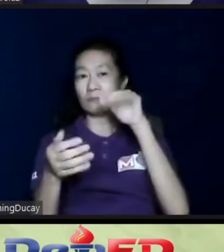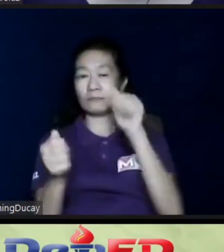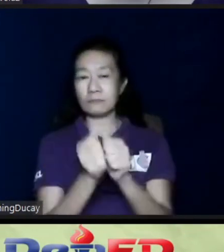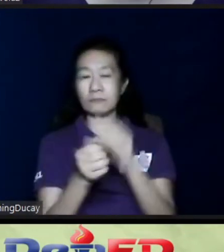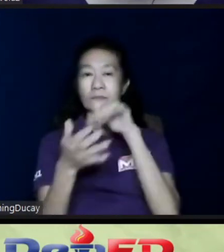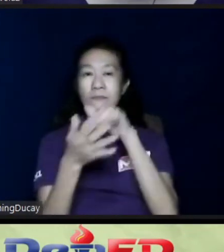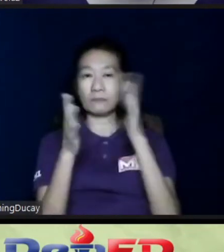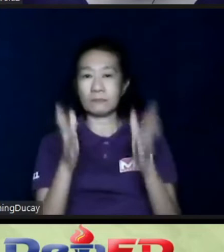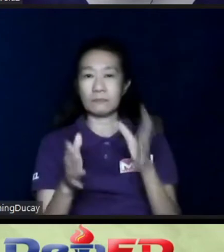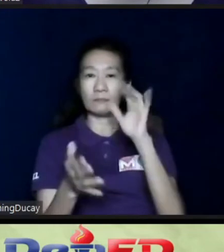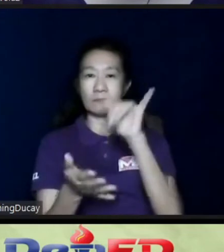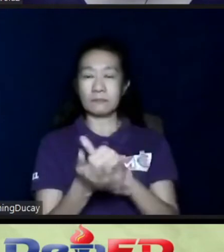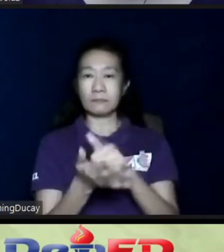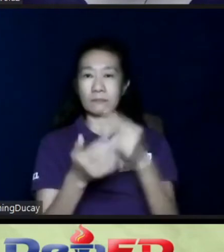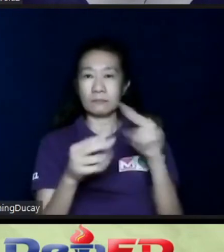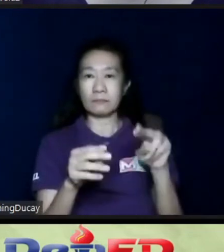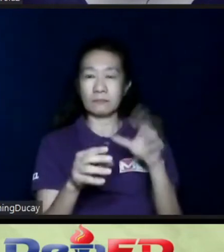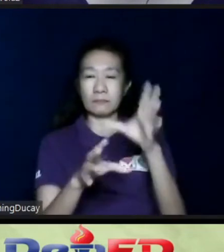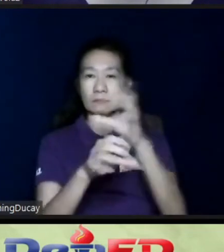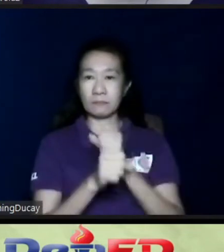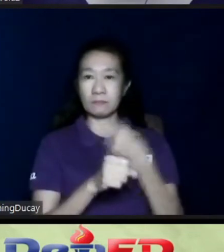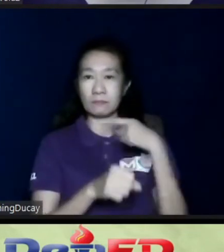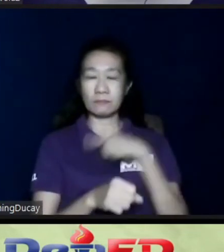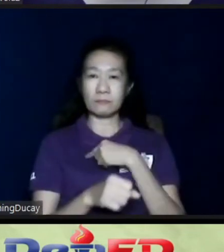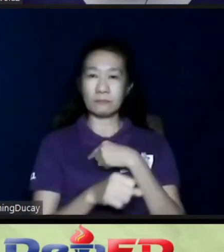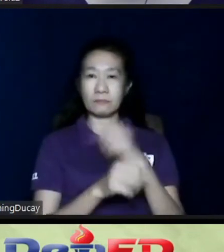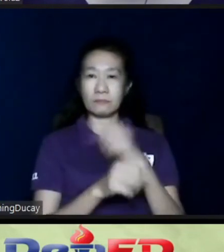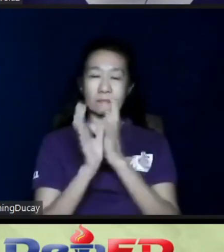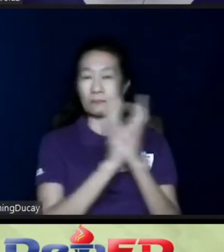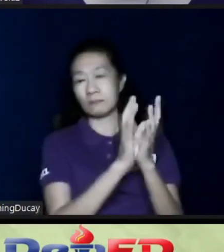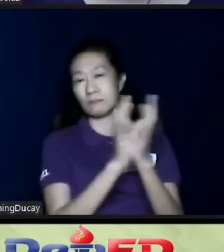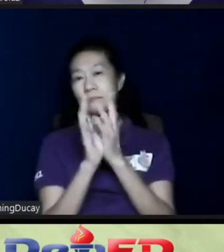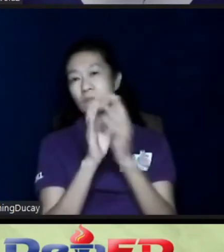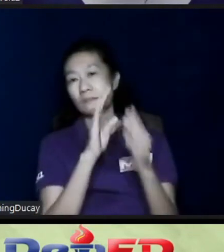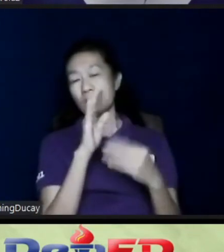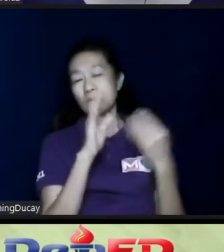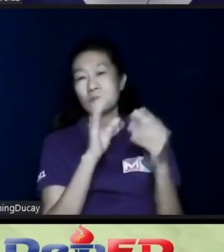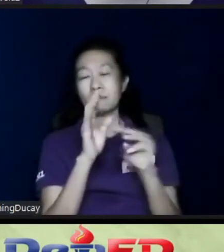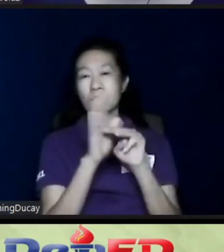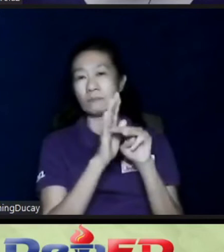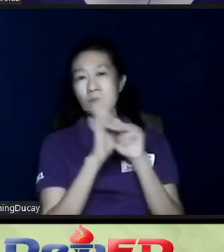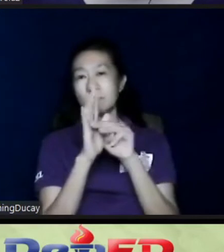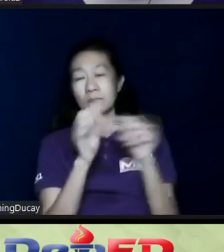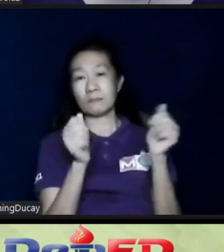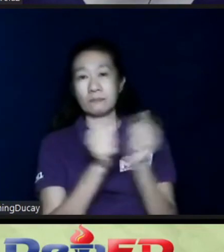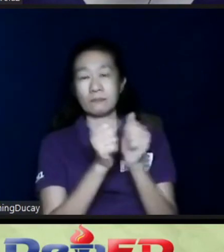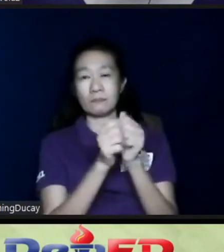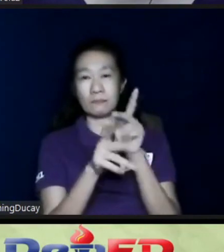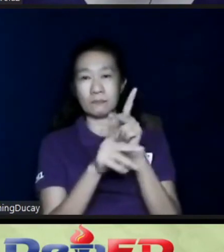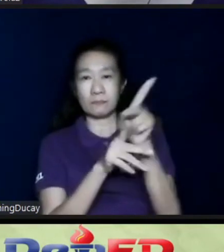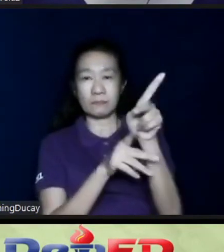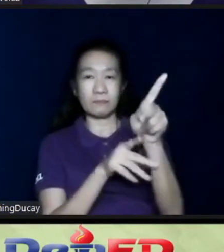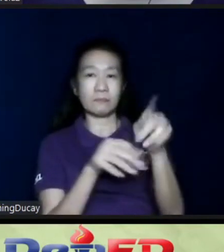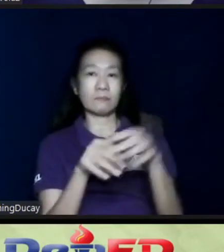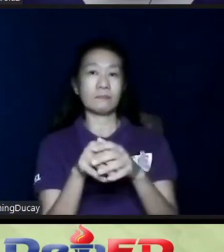So in that case, pwede nga nga po yung parang community-based model kung saan ina-attach doon sa mga professionals na ito, yung